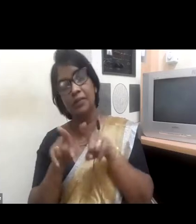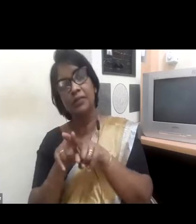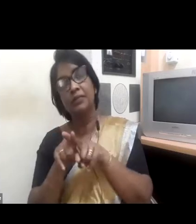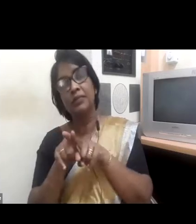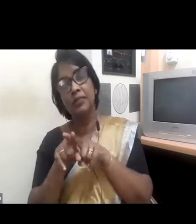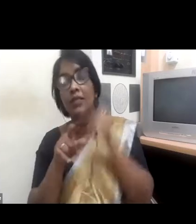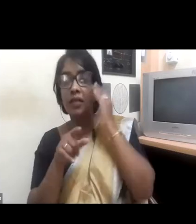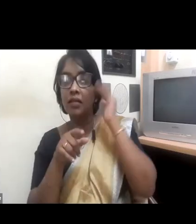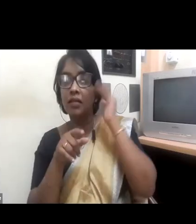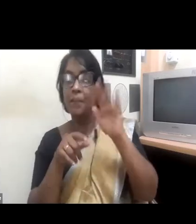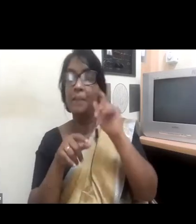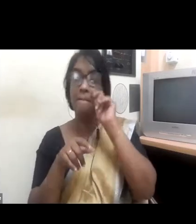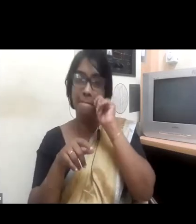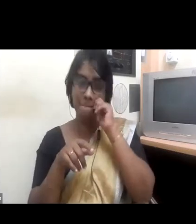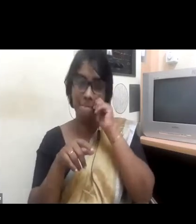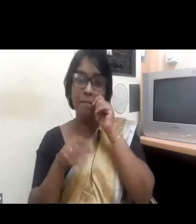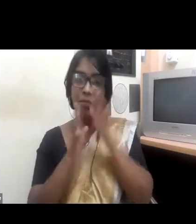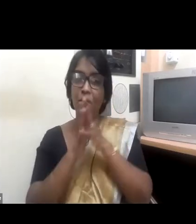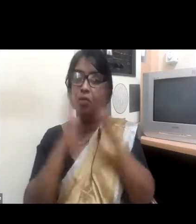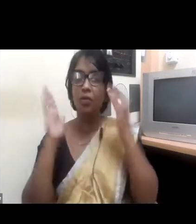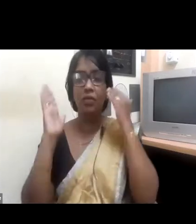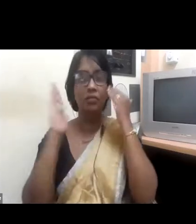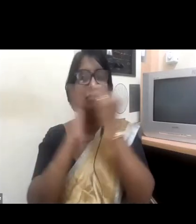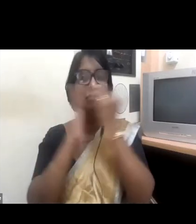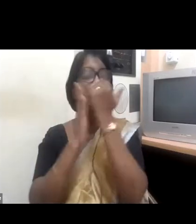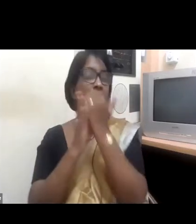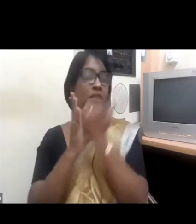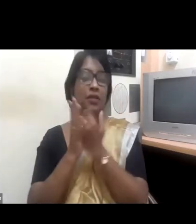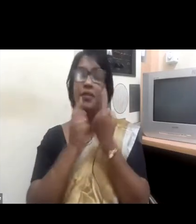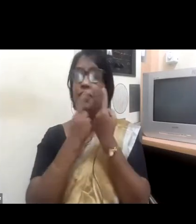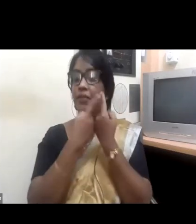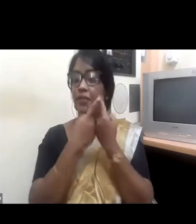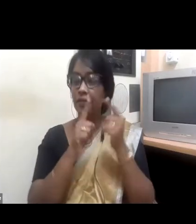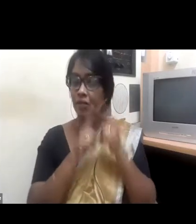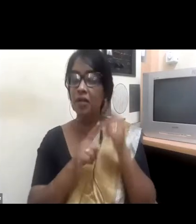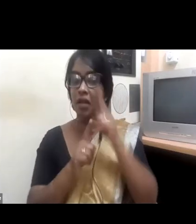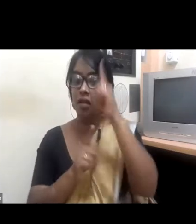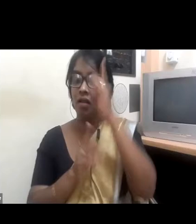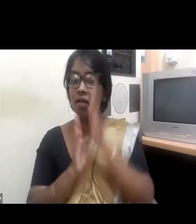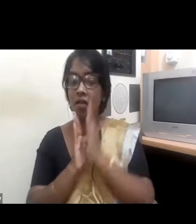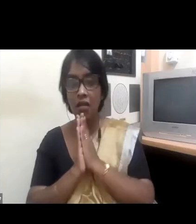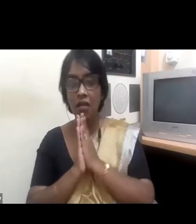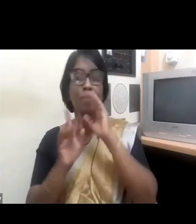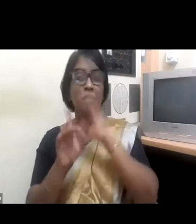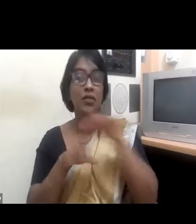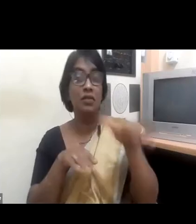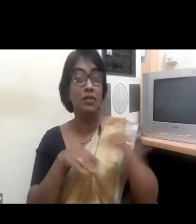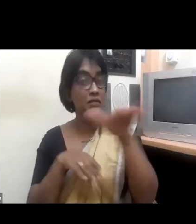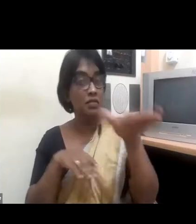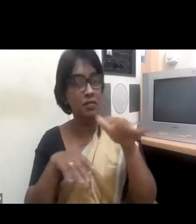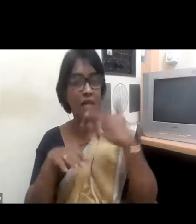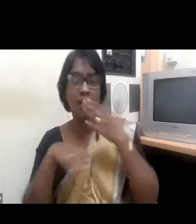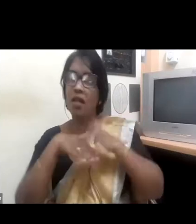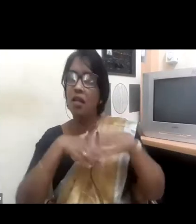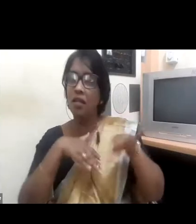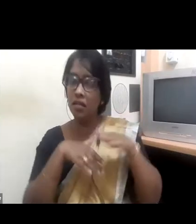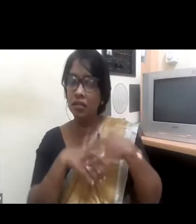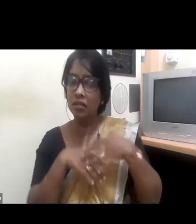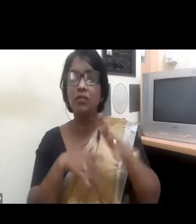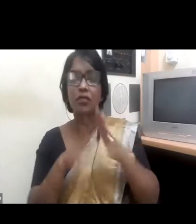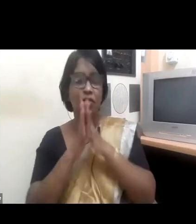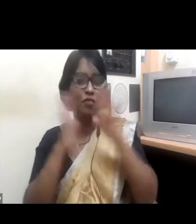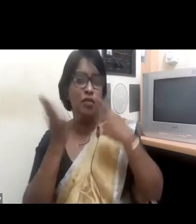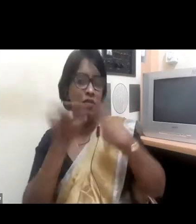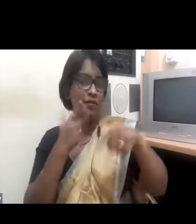such as race, religion, geography, experience. It's a whole gamut of things. But